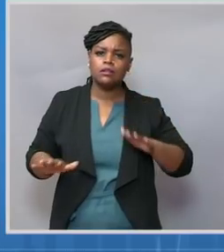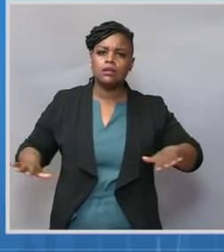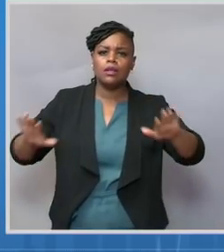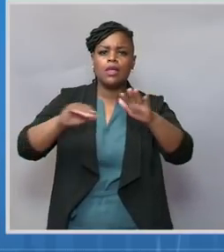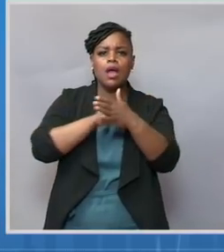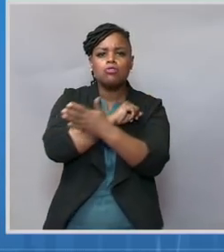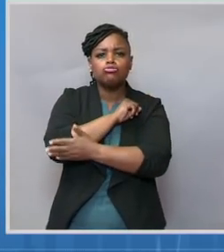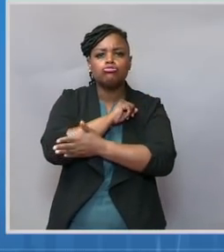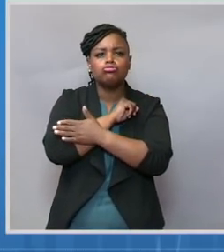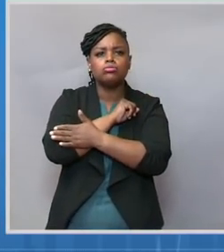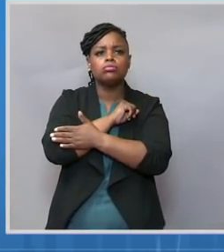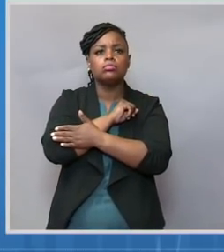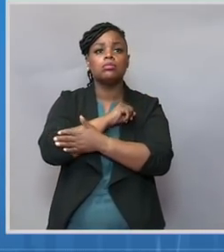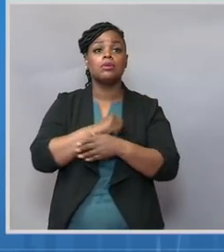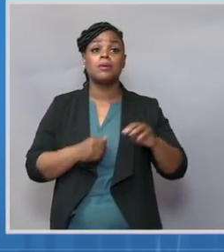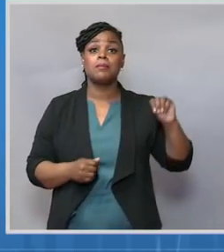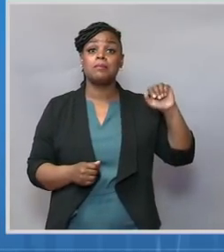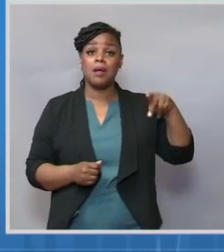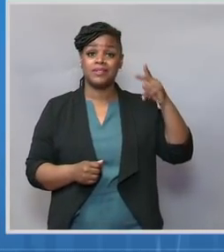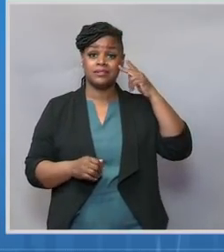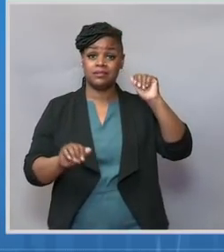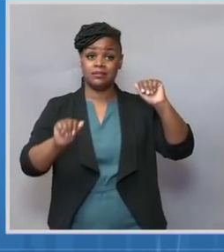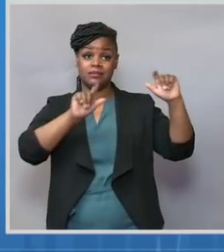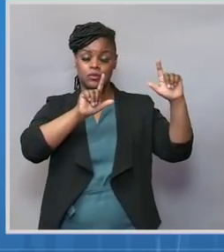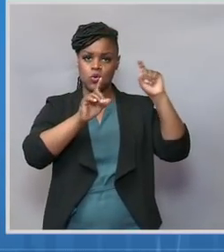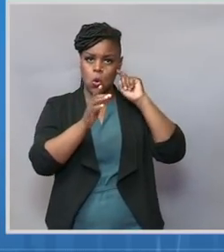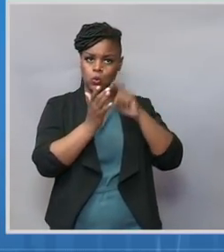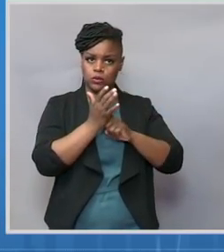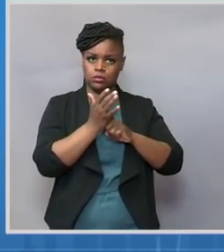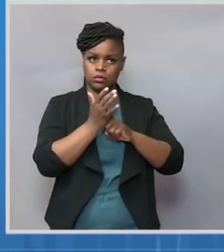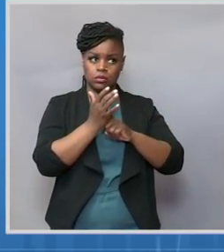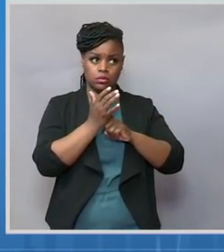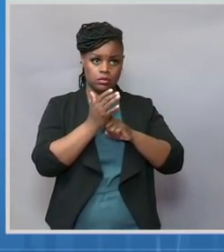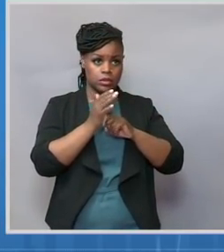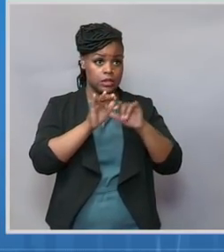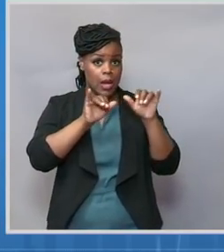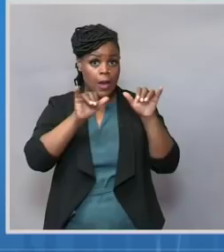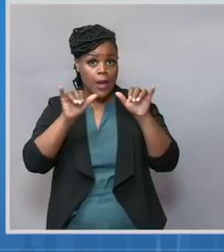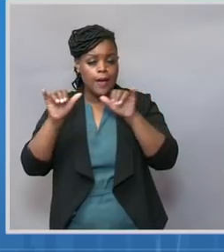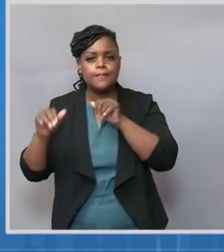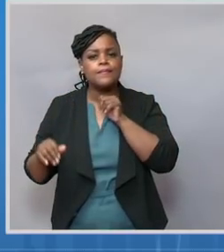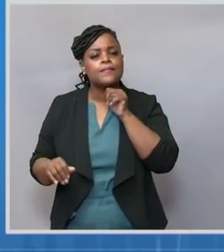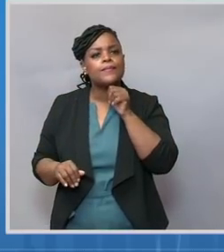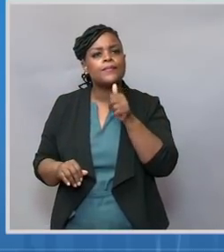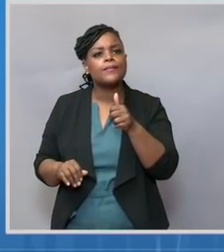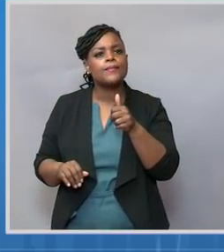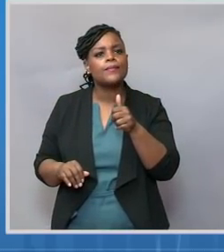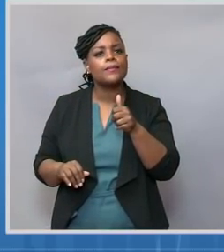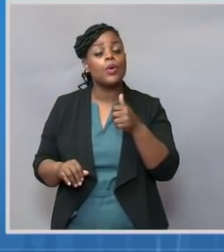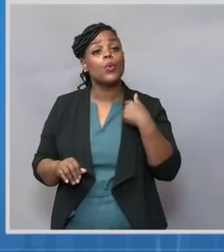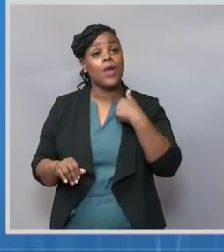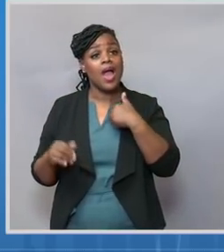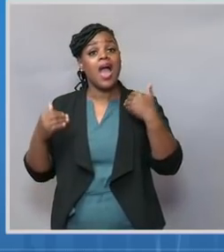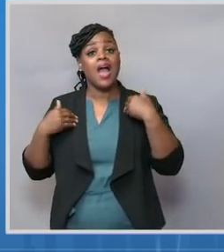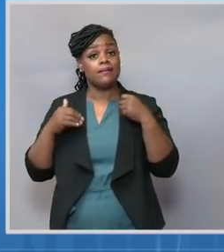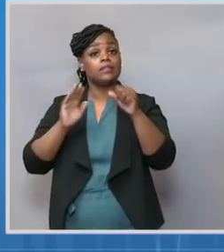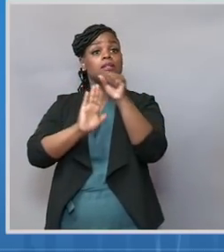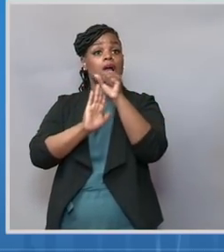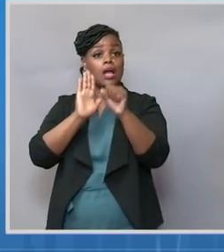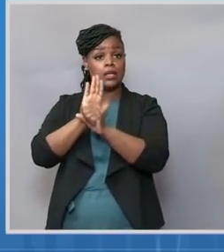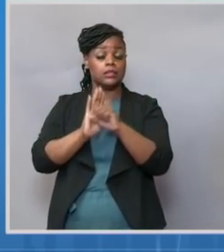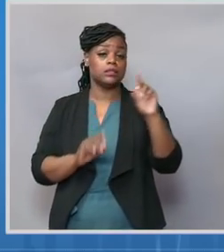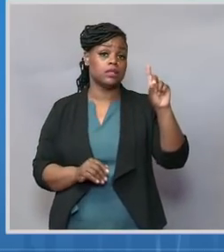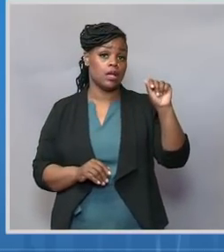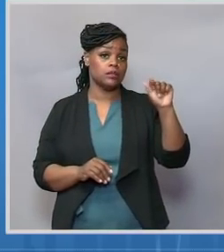that vaccine coverage is not uniform across the country. Please note we have state-level data, but not county-level